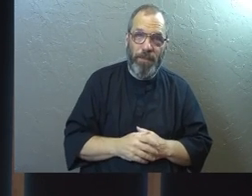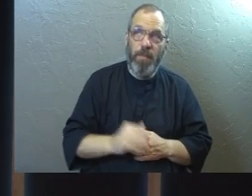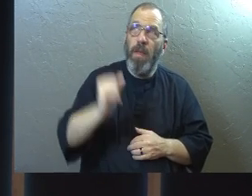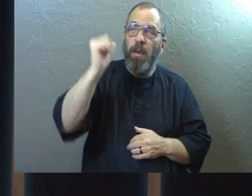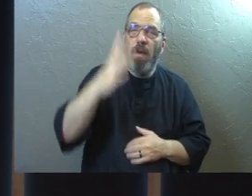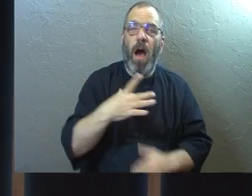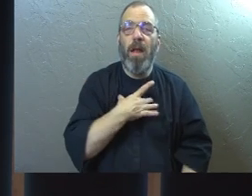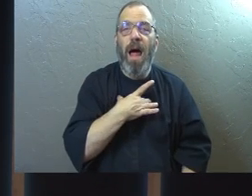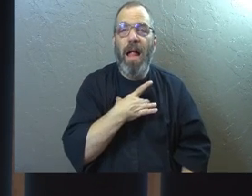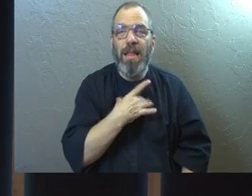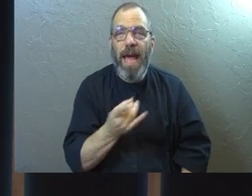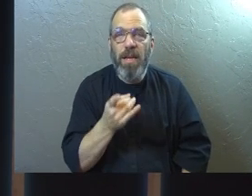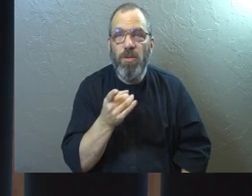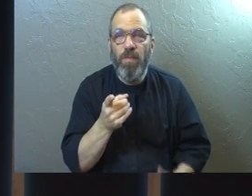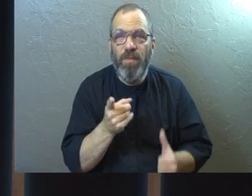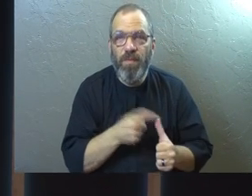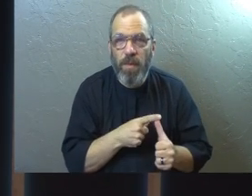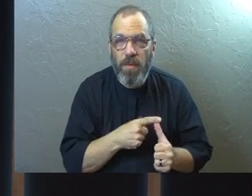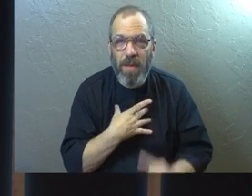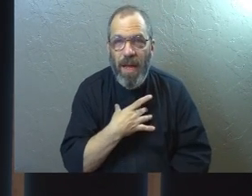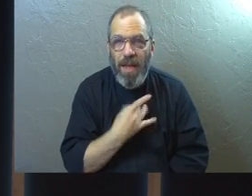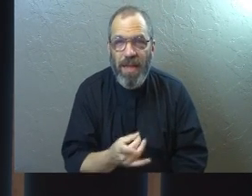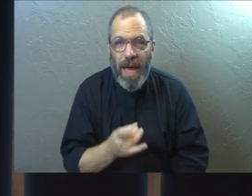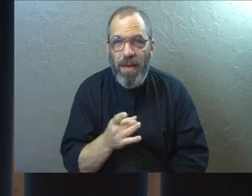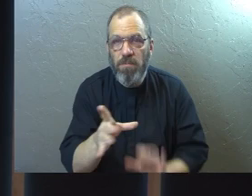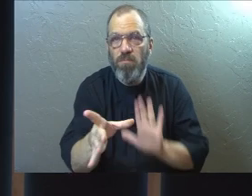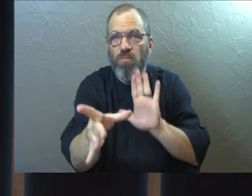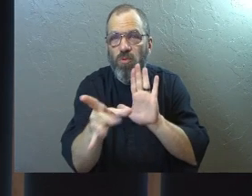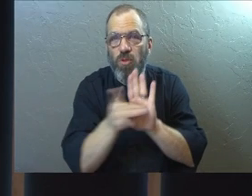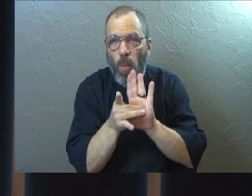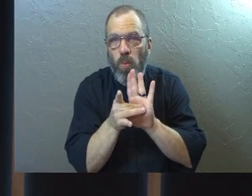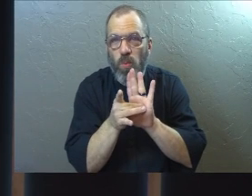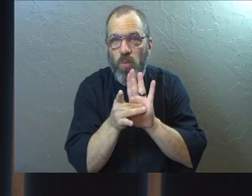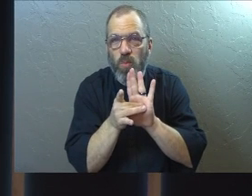God liked you first. Chose you.